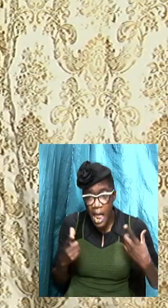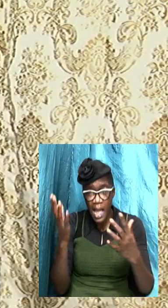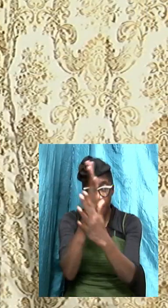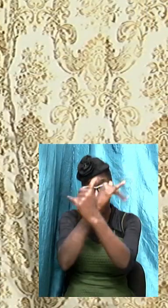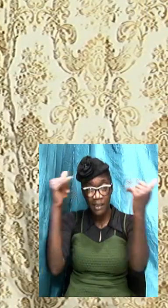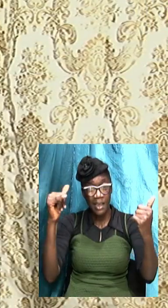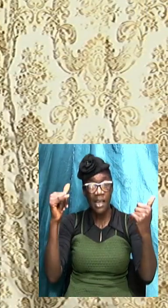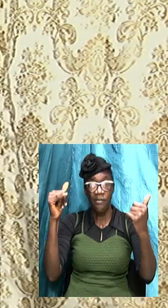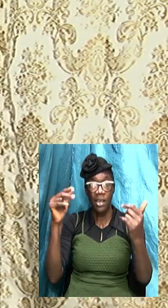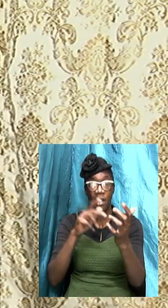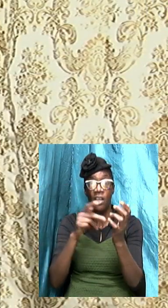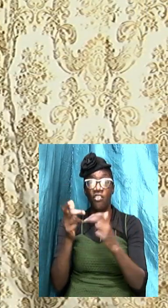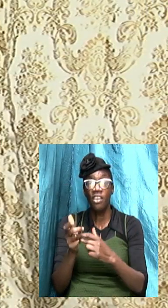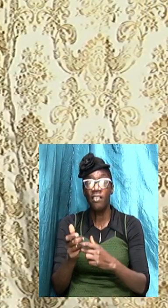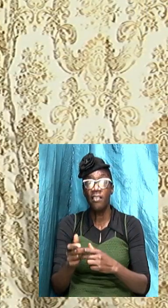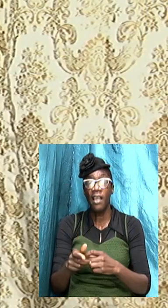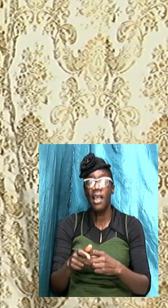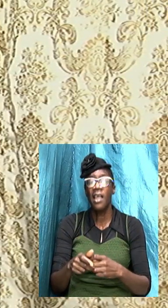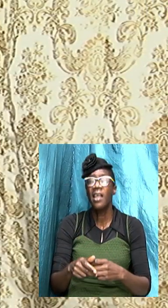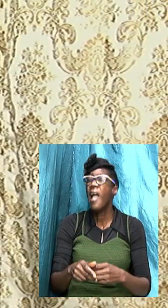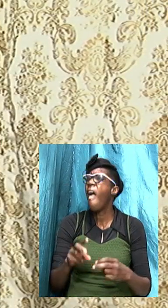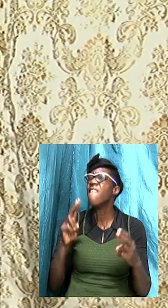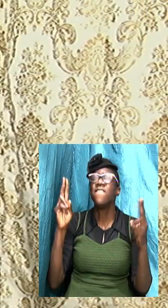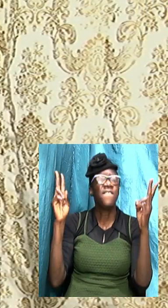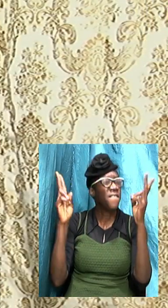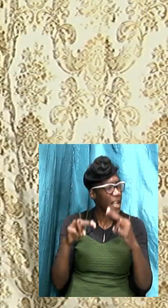Jesus said that you must be